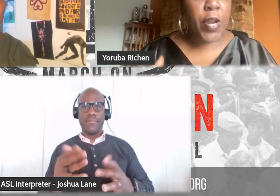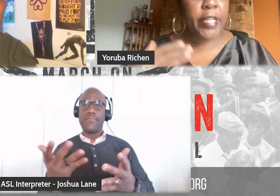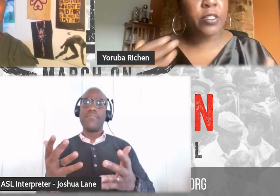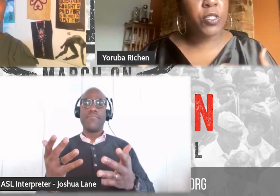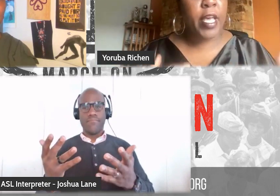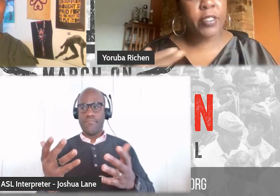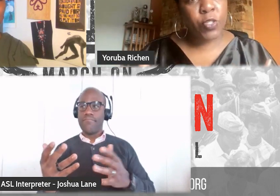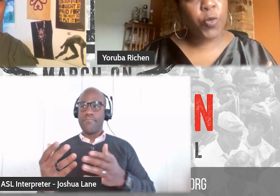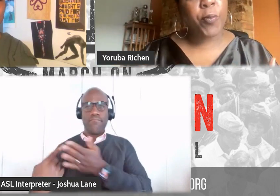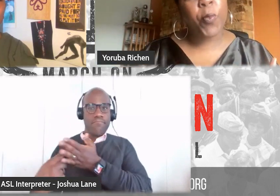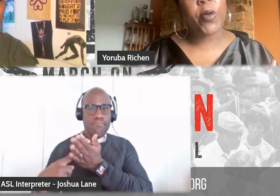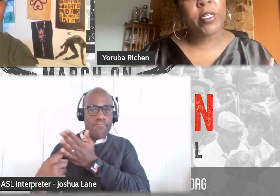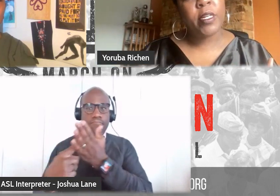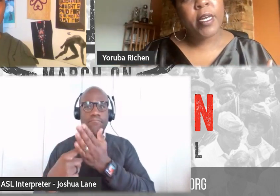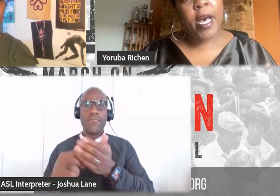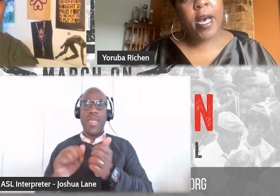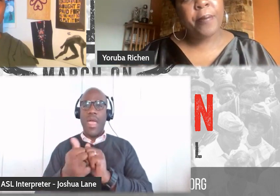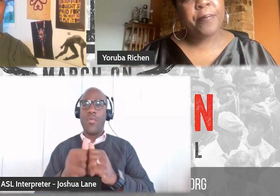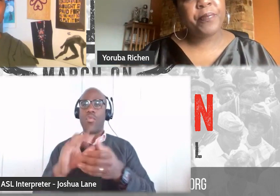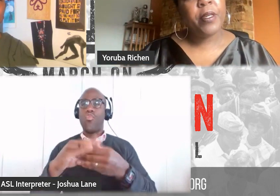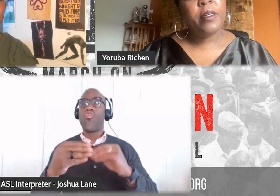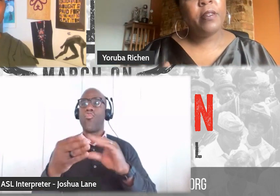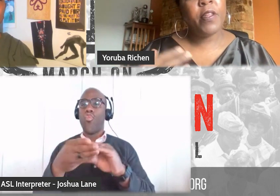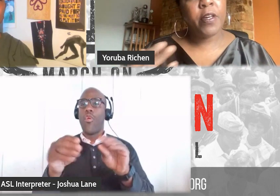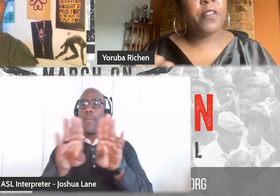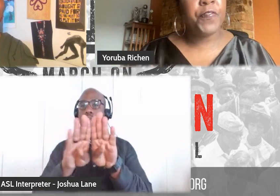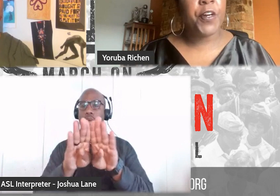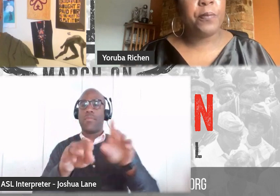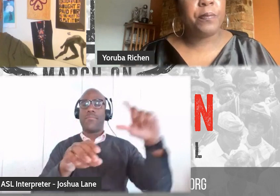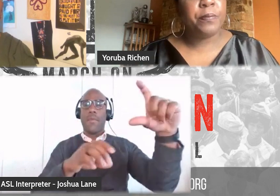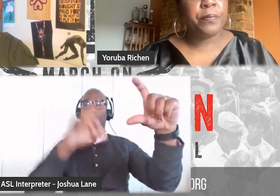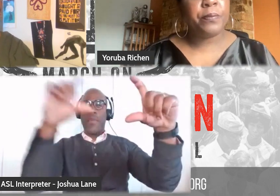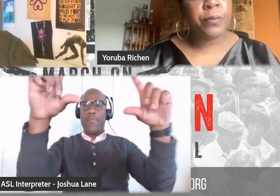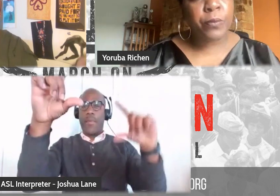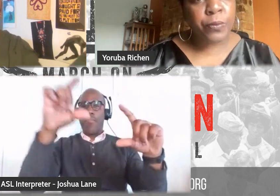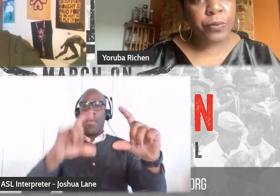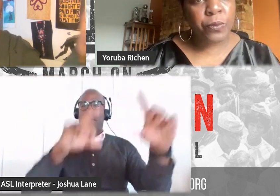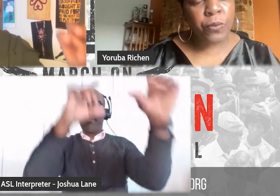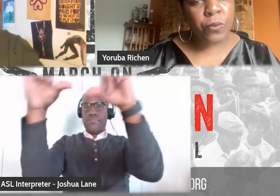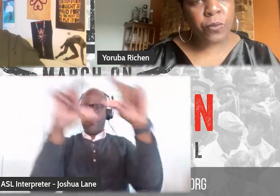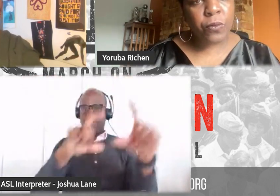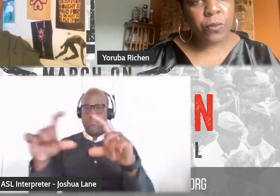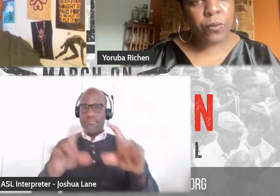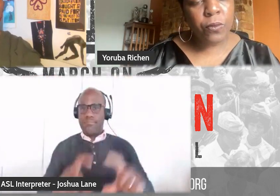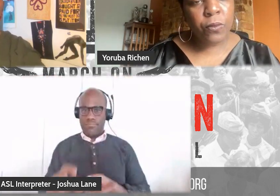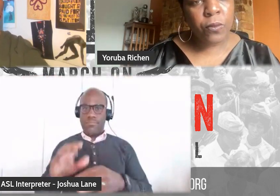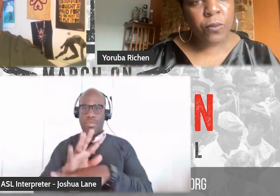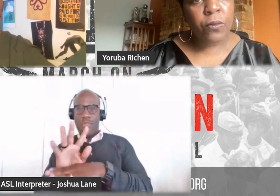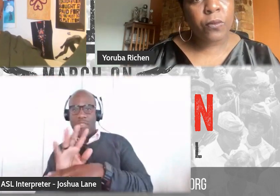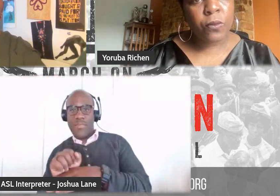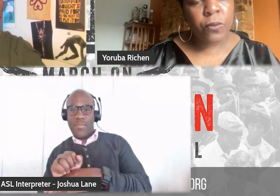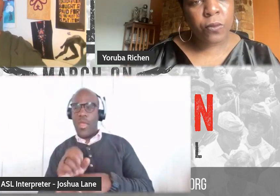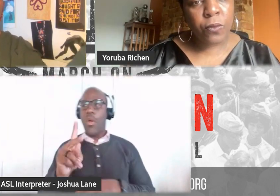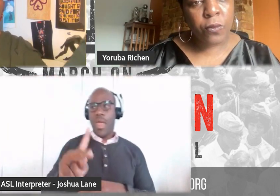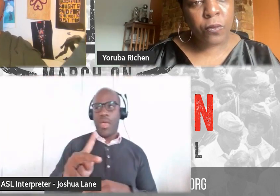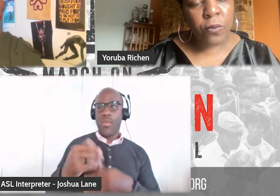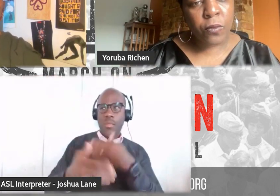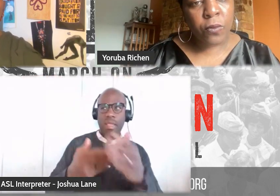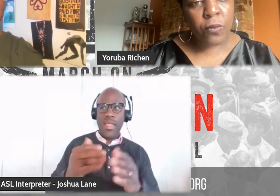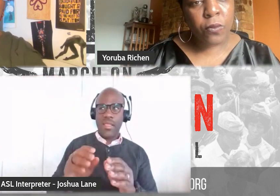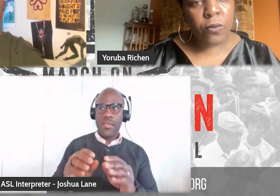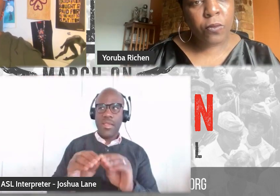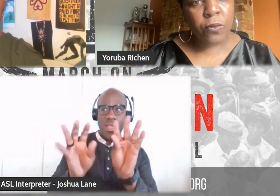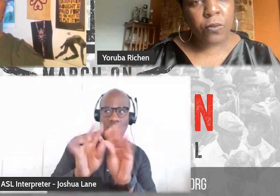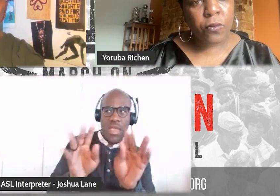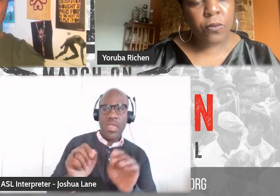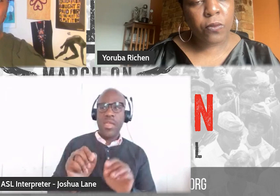come together and, and storyboard, um, the, the film. I see. So let me get this process straight. So you, uh, think of